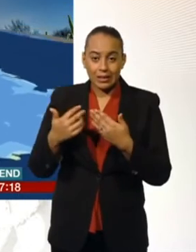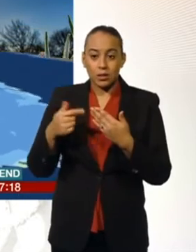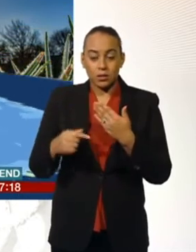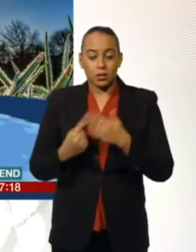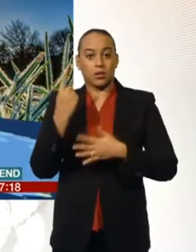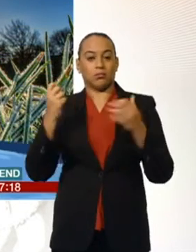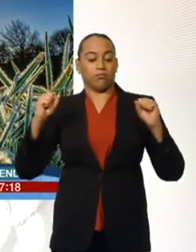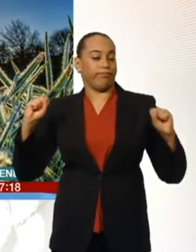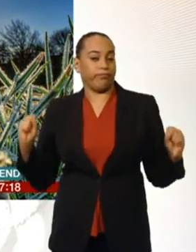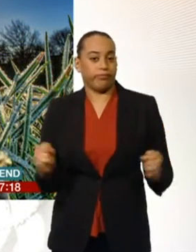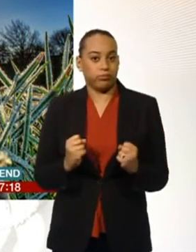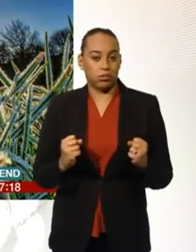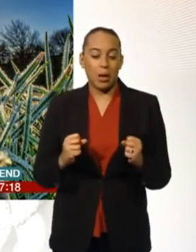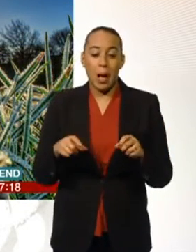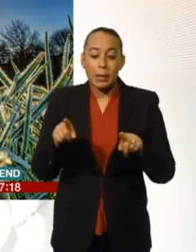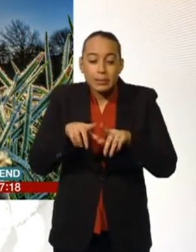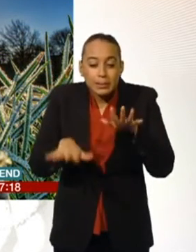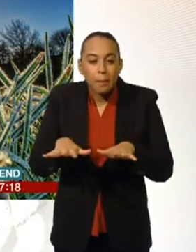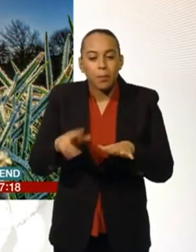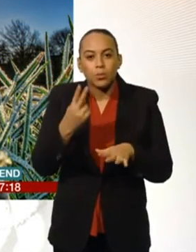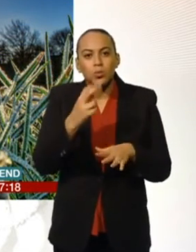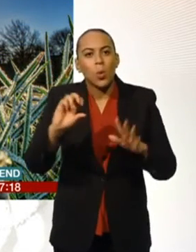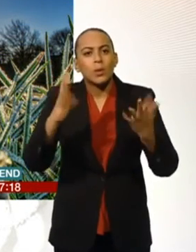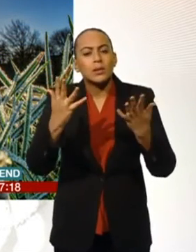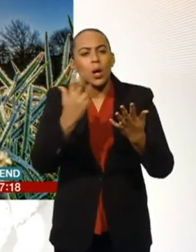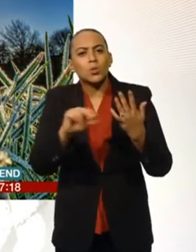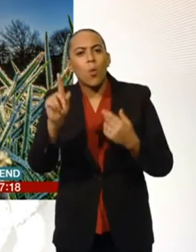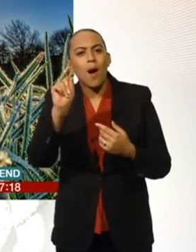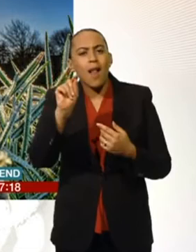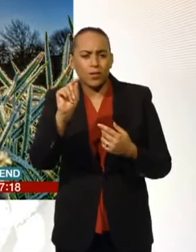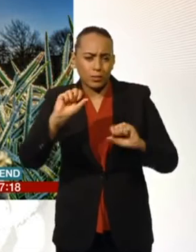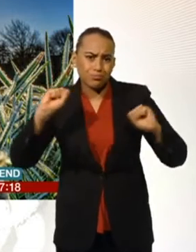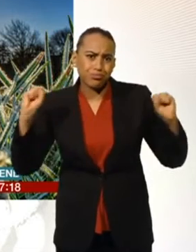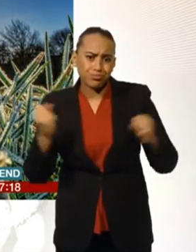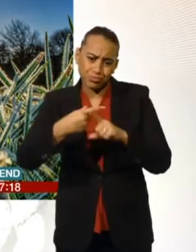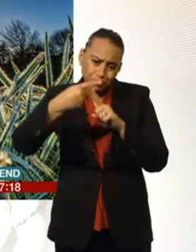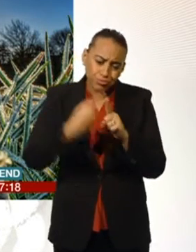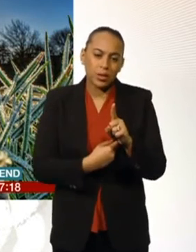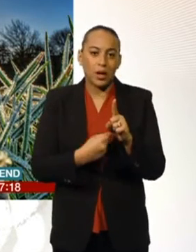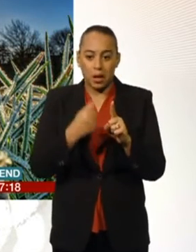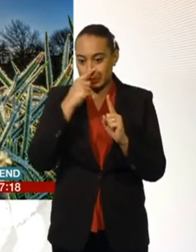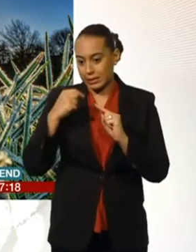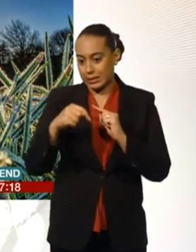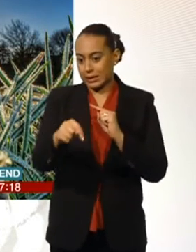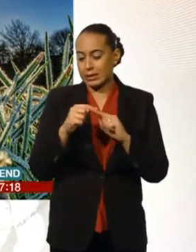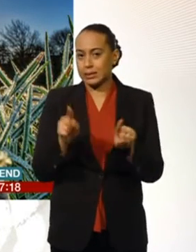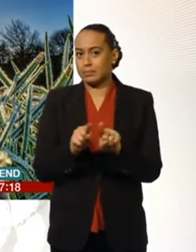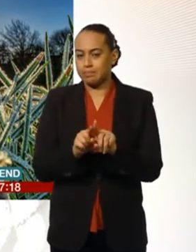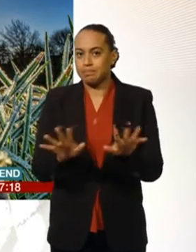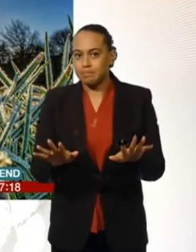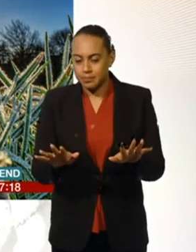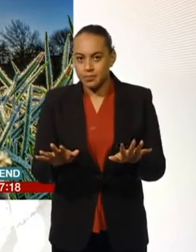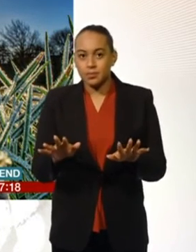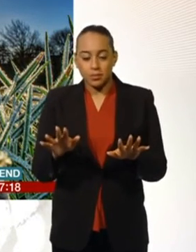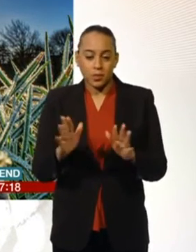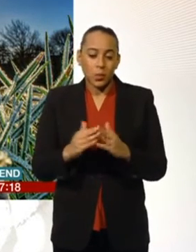to around 2010, 2011 for some of the temperatures we'll see. But whilst we have that frost in the morning and some lingering fog patches, for many